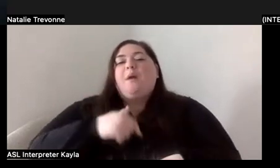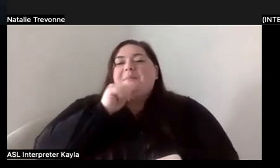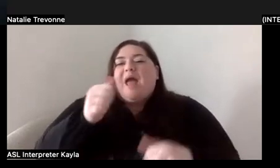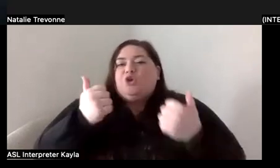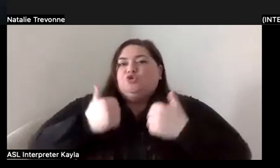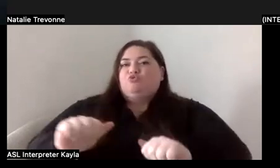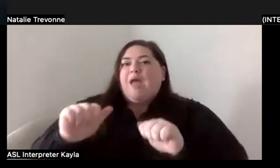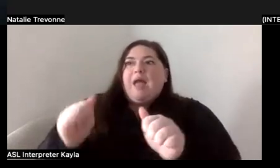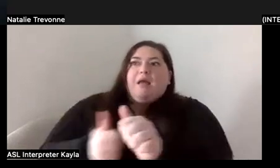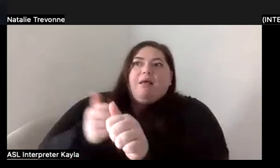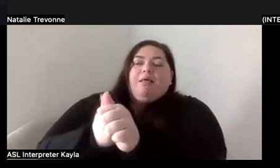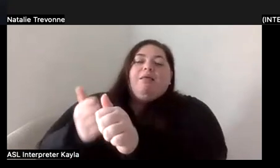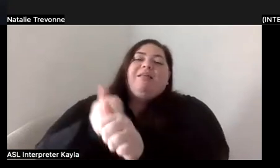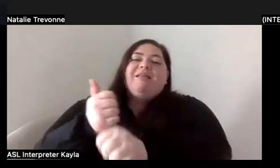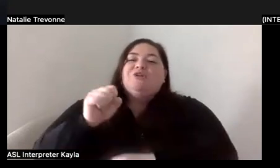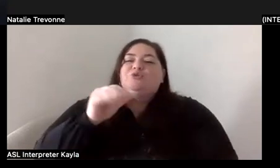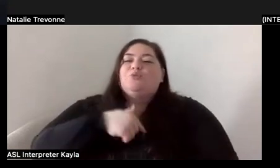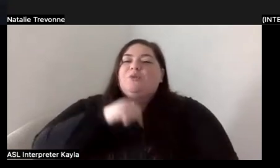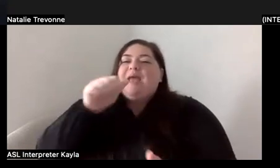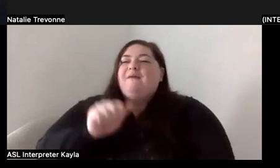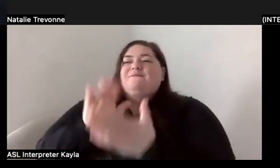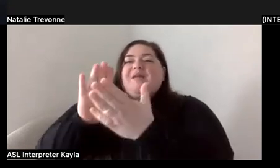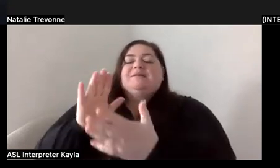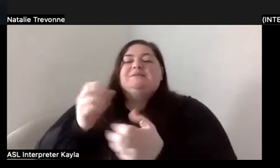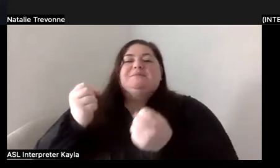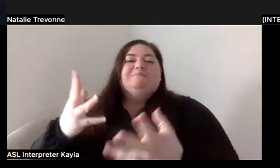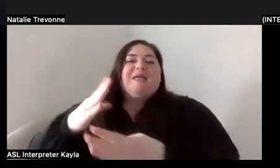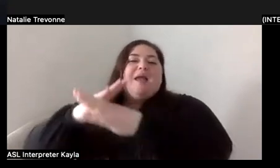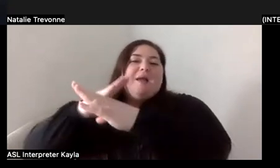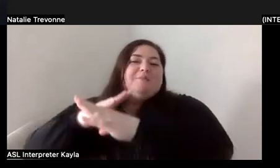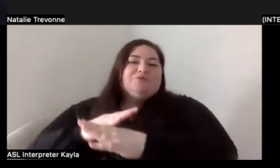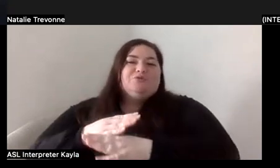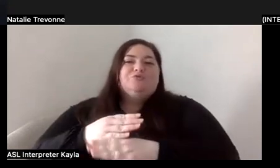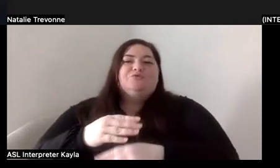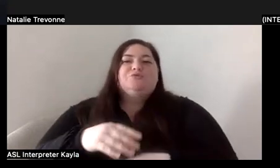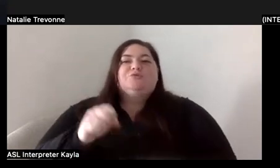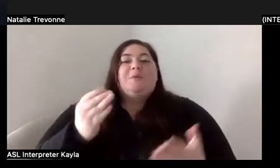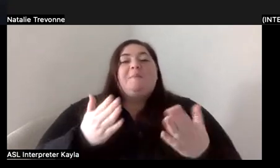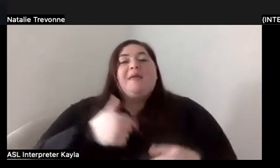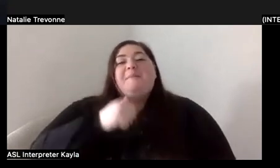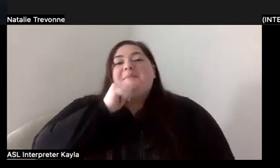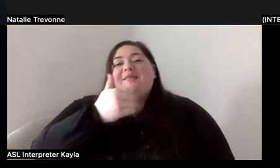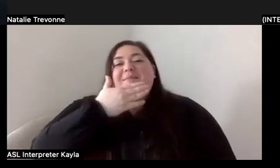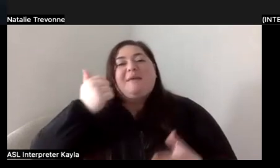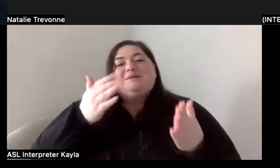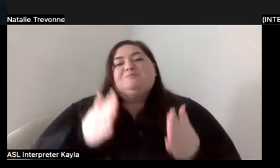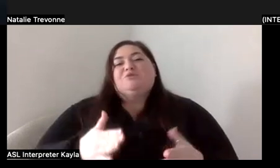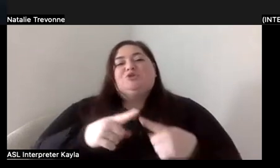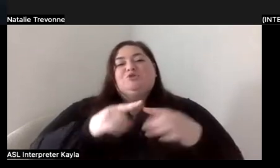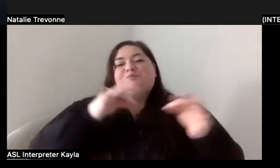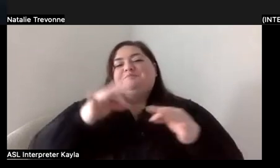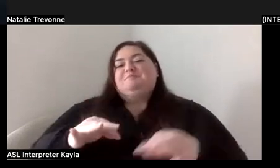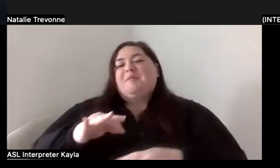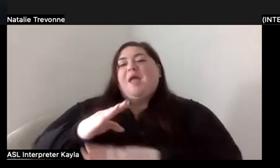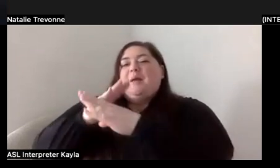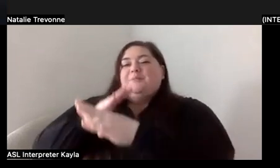So, you know, I might not be the best person to speak about the obstacles of it. I think you're a